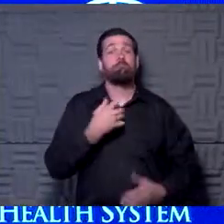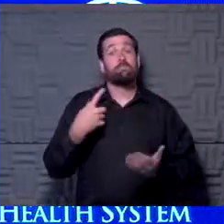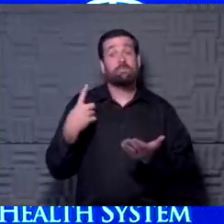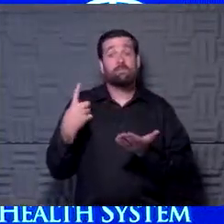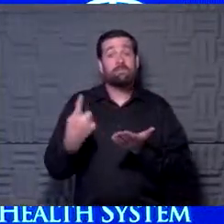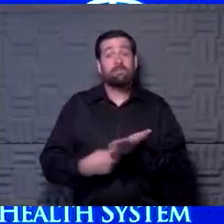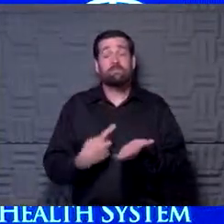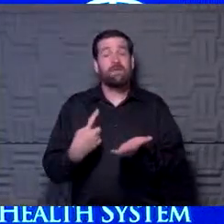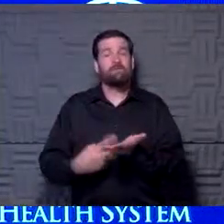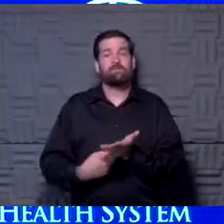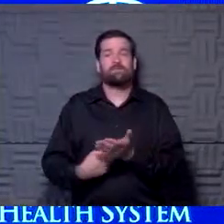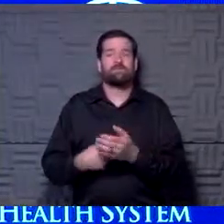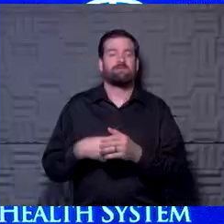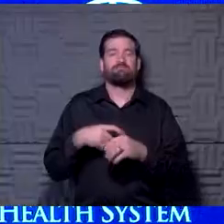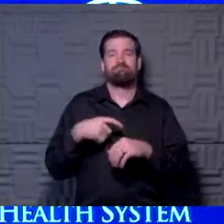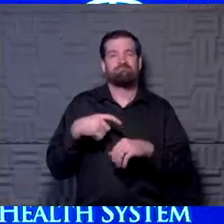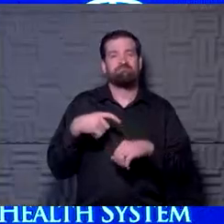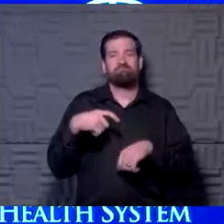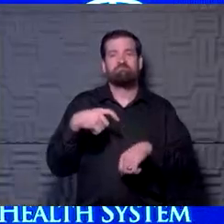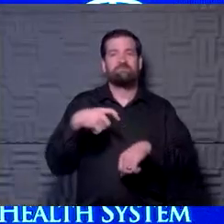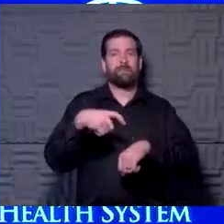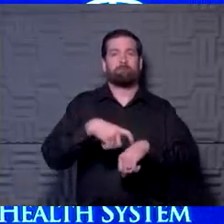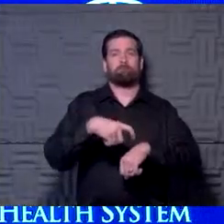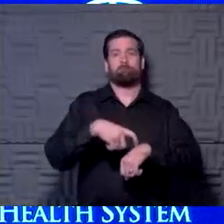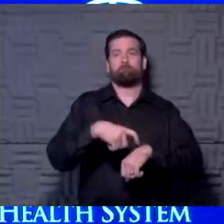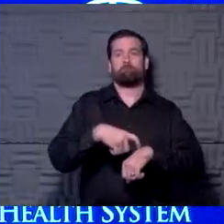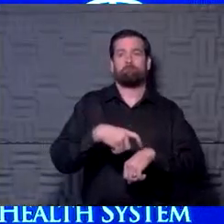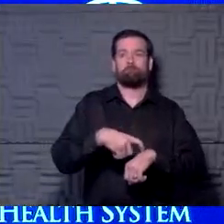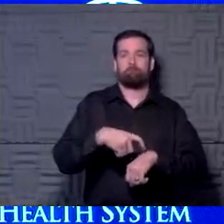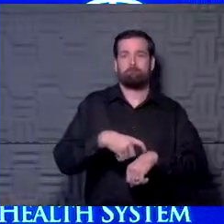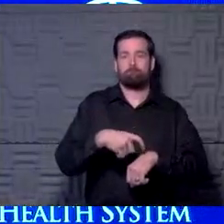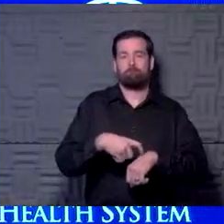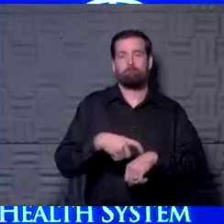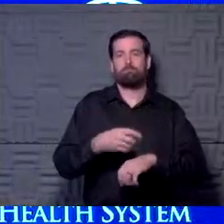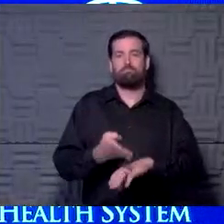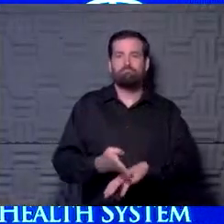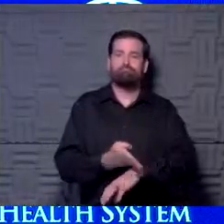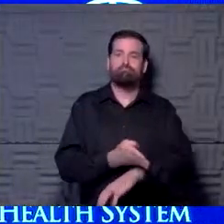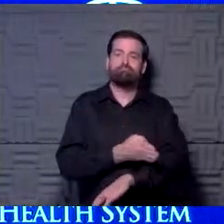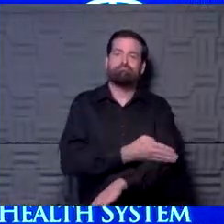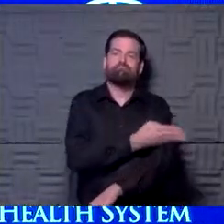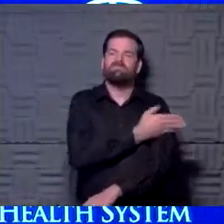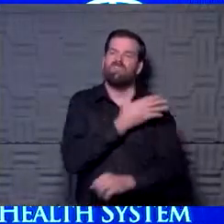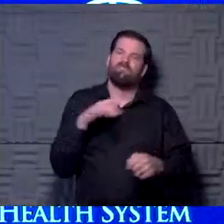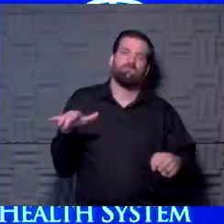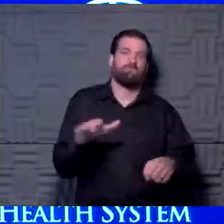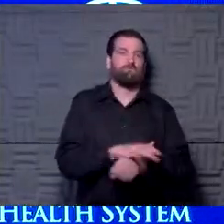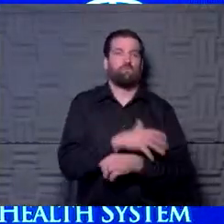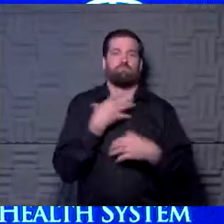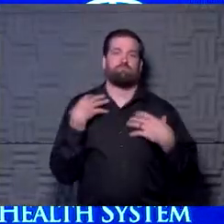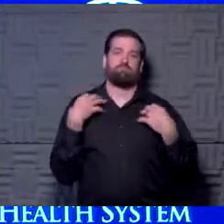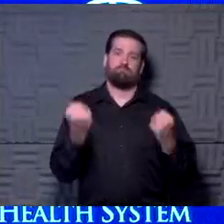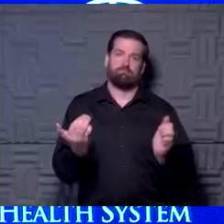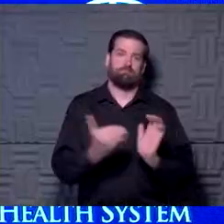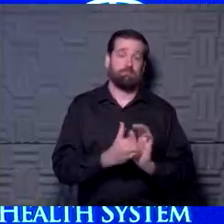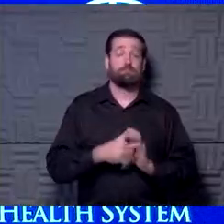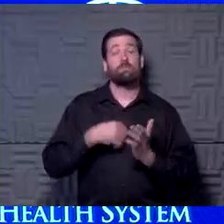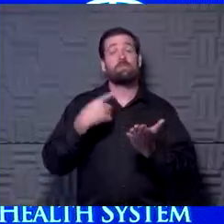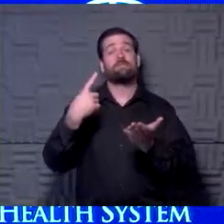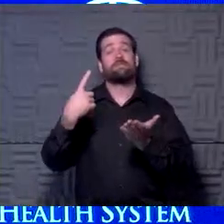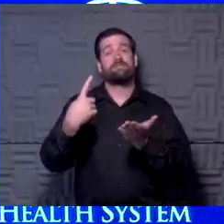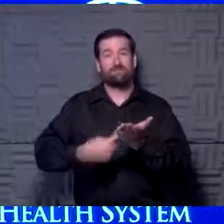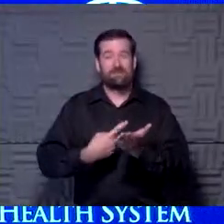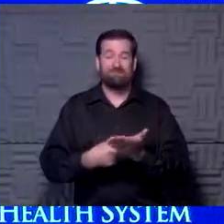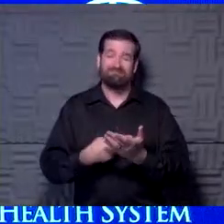you just have to give it enough chance that you've been fully recuperated. totally come back. And sometimes that